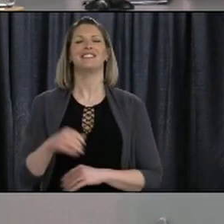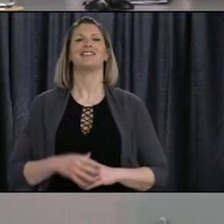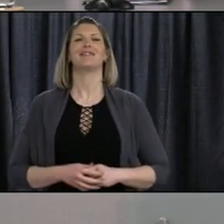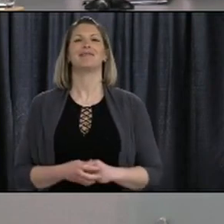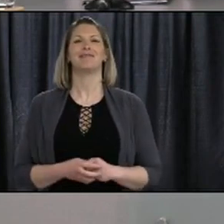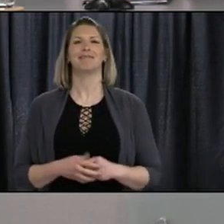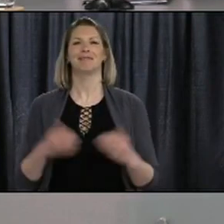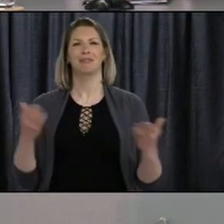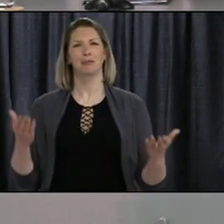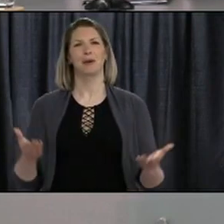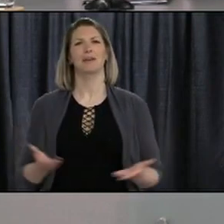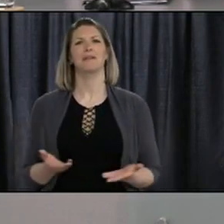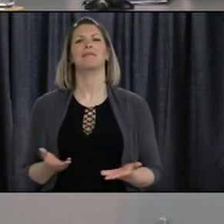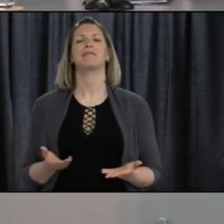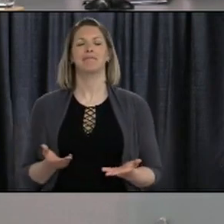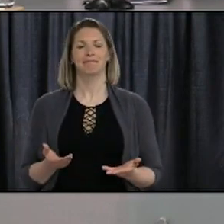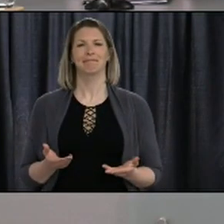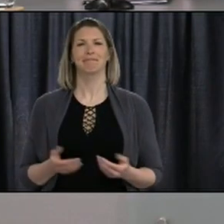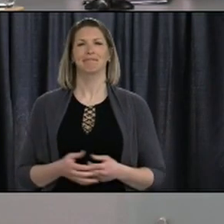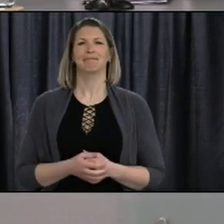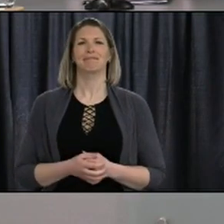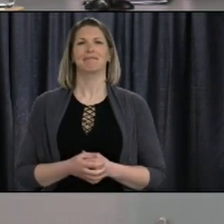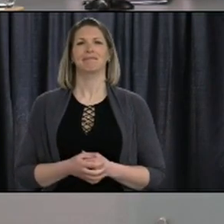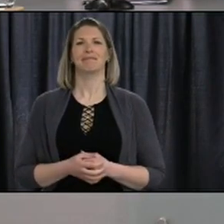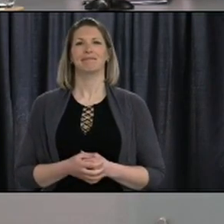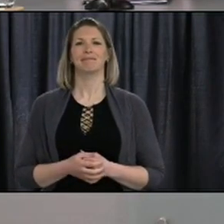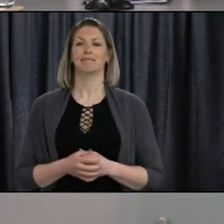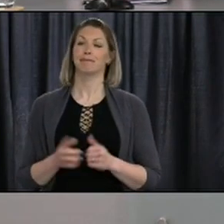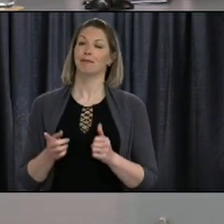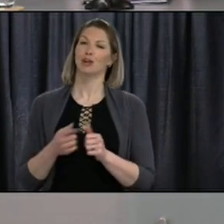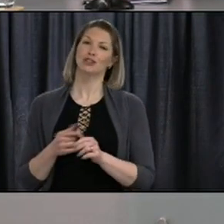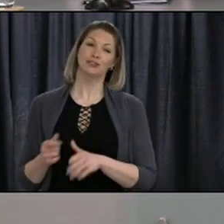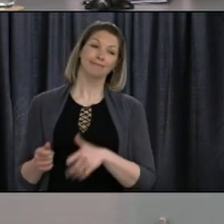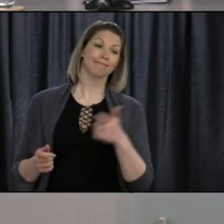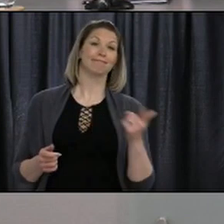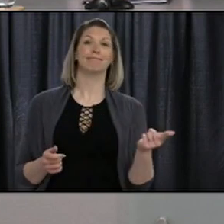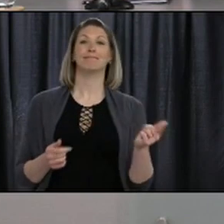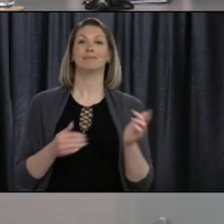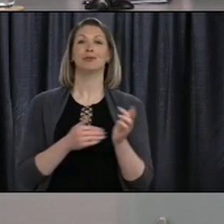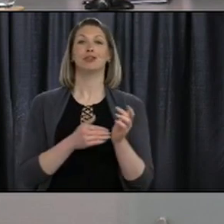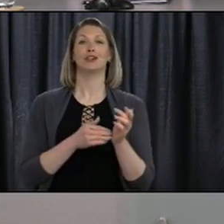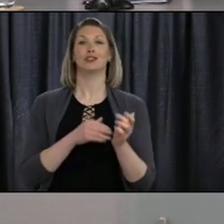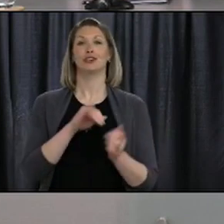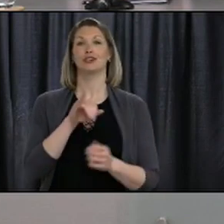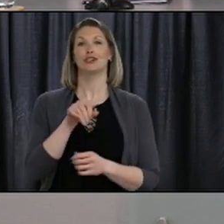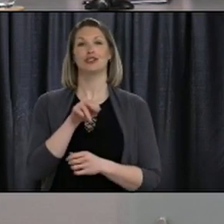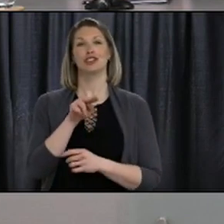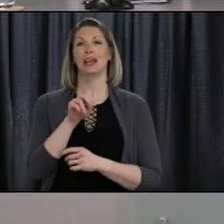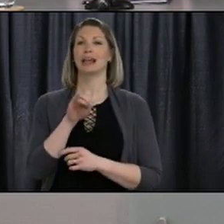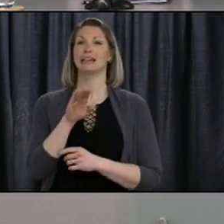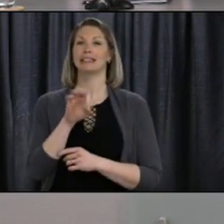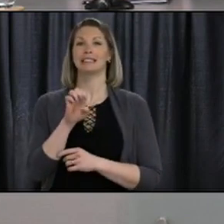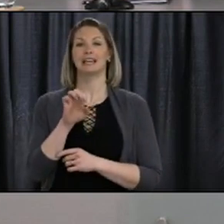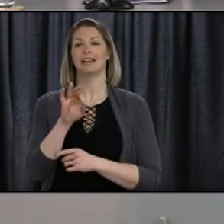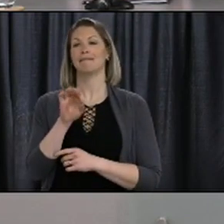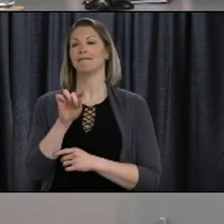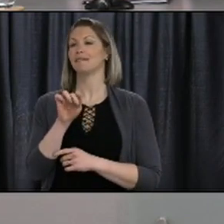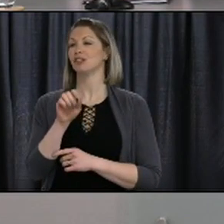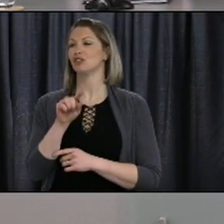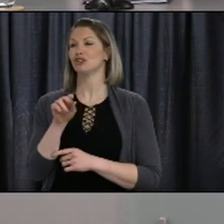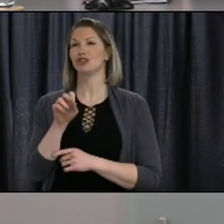And welcome, and I will now turn it over to our Chief Medical Officer, Dr. Janice Fitzgerald, for the update today.